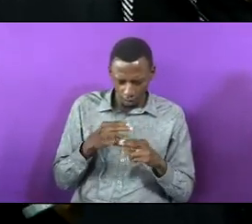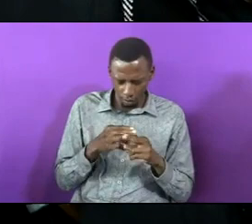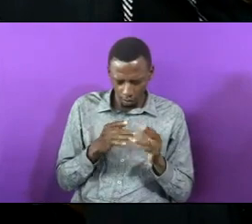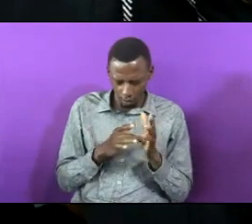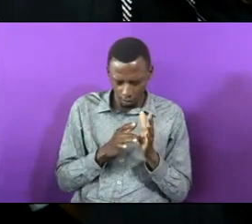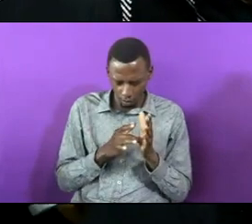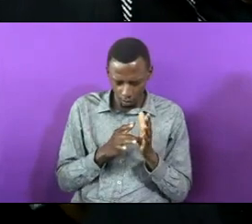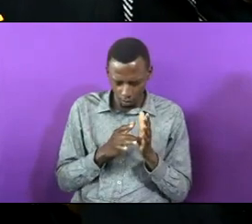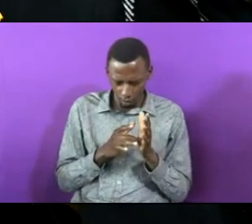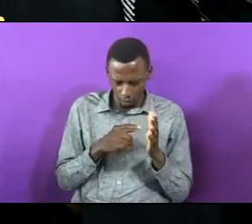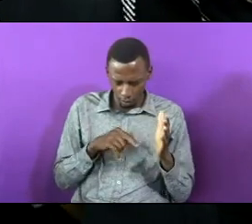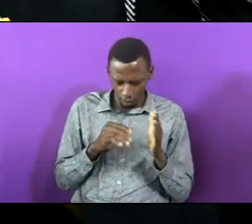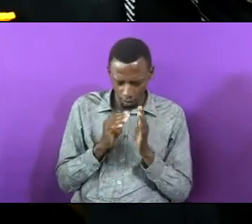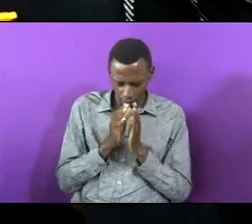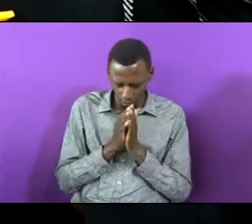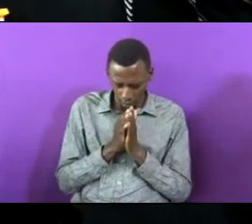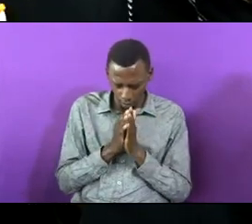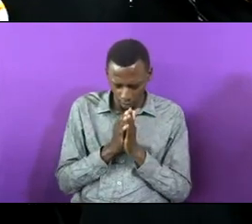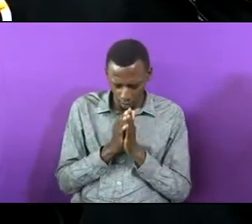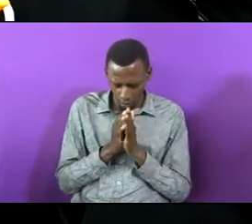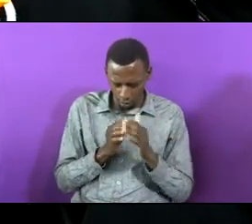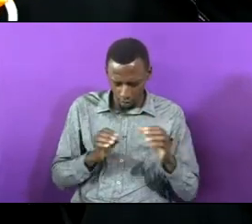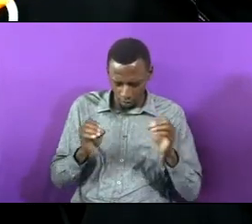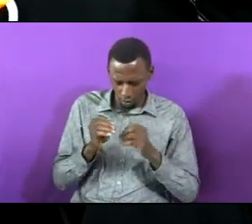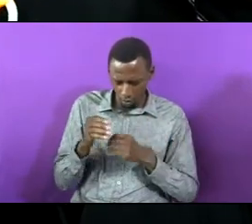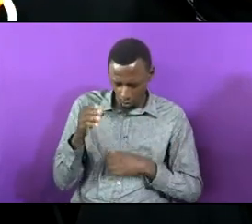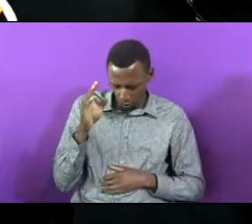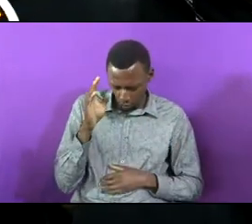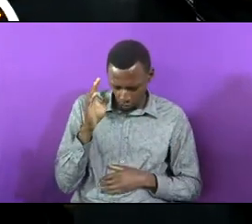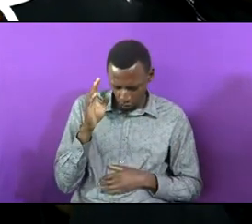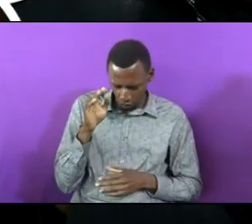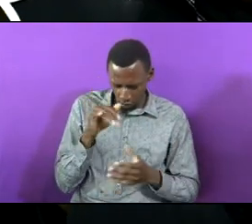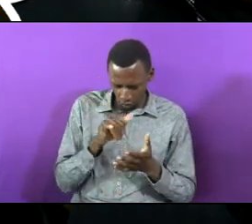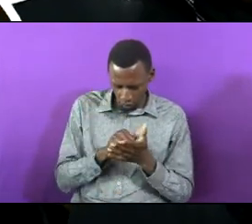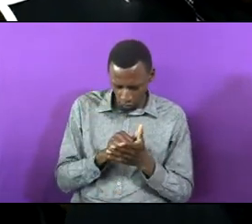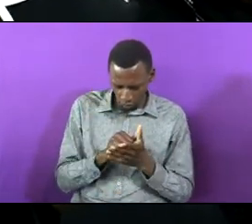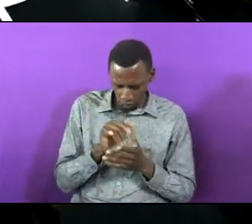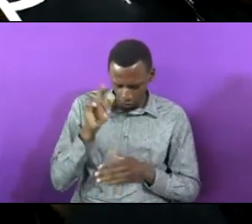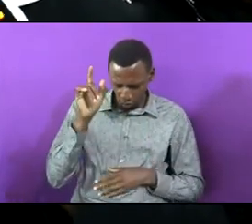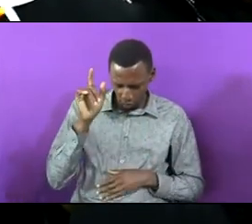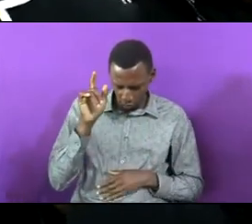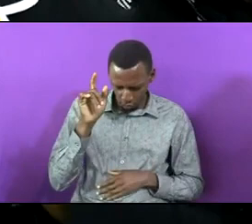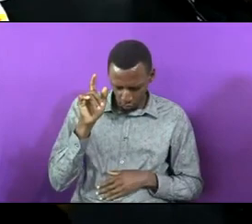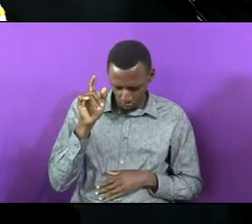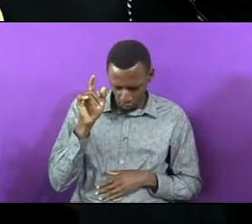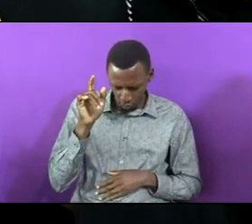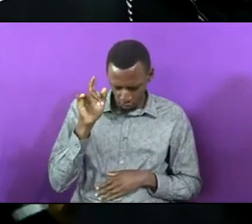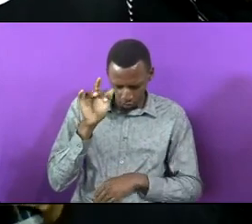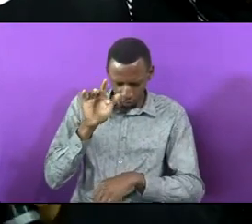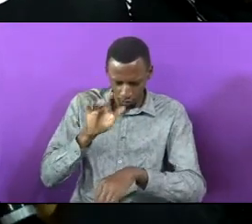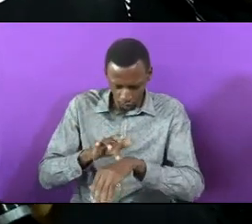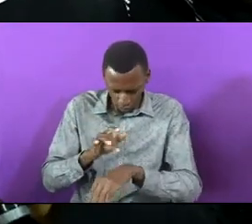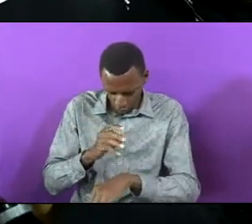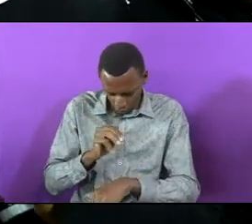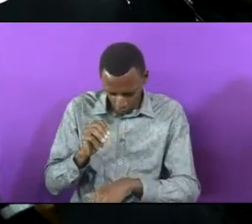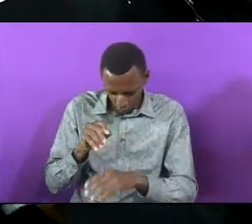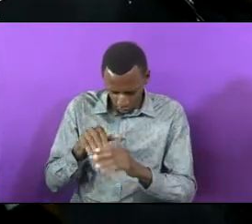we plead Jehovah that you touch them in the area of weakness